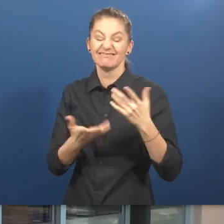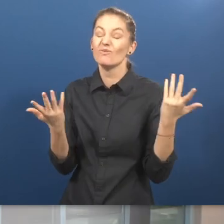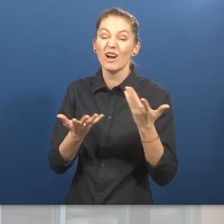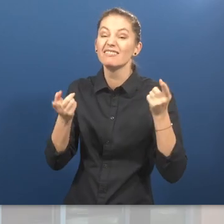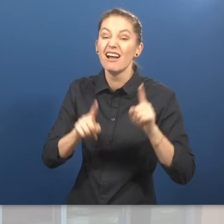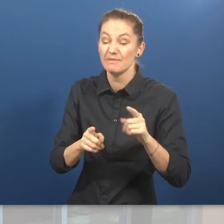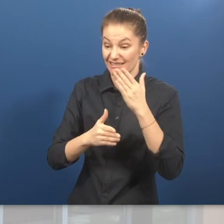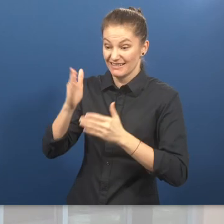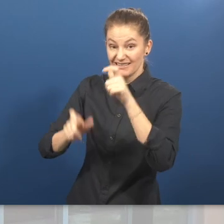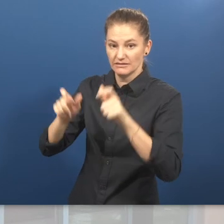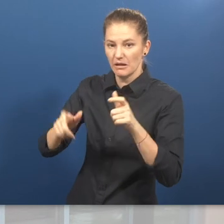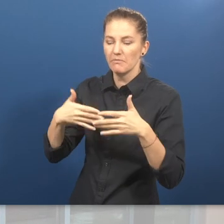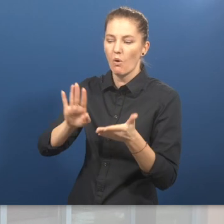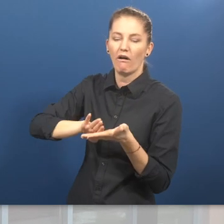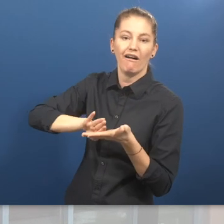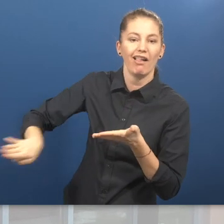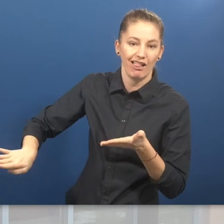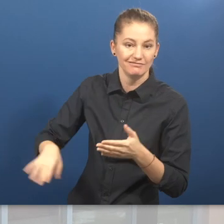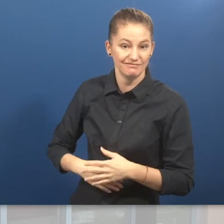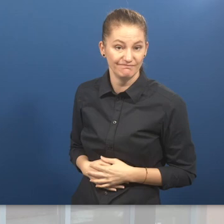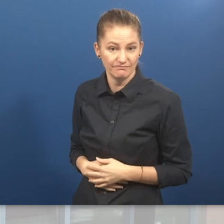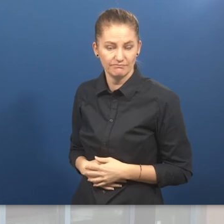What is next for Ability at Work?